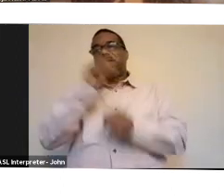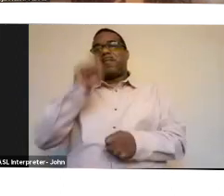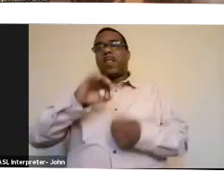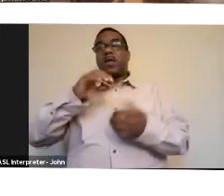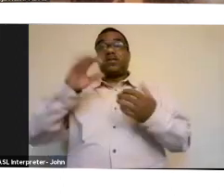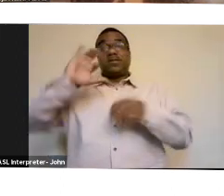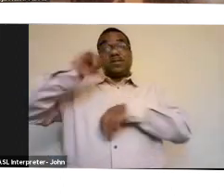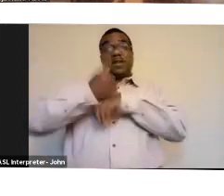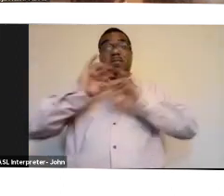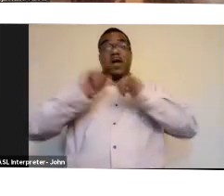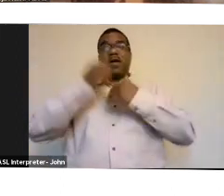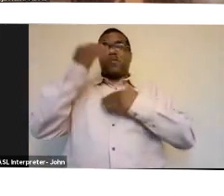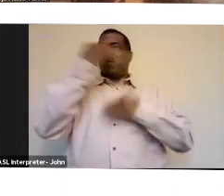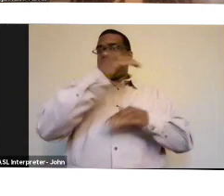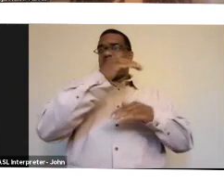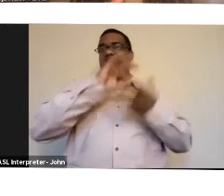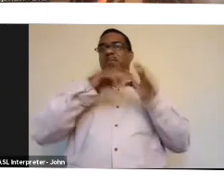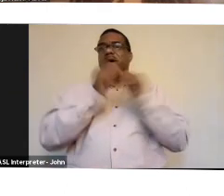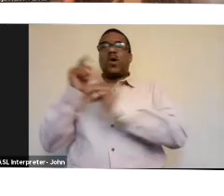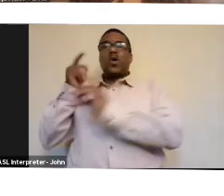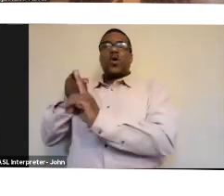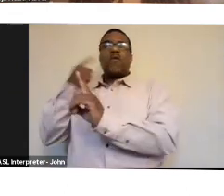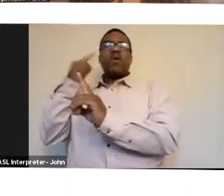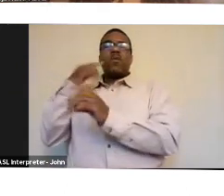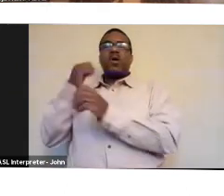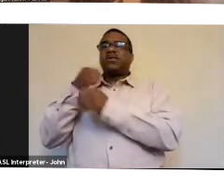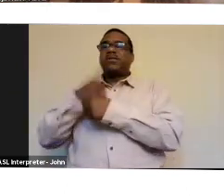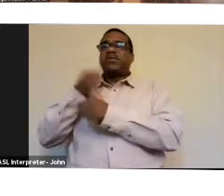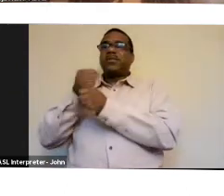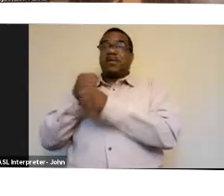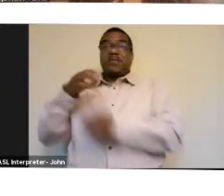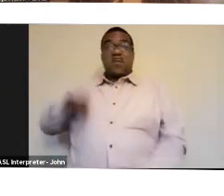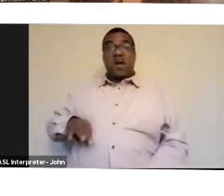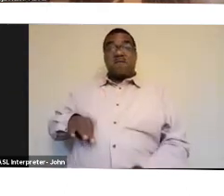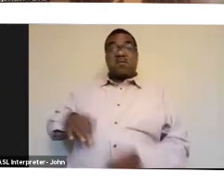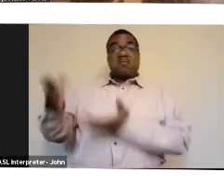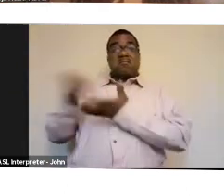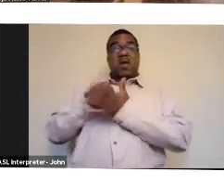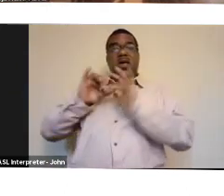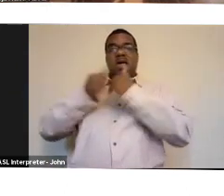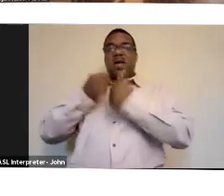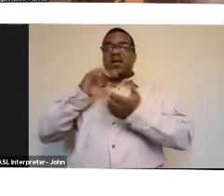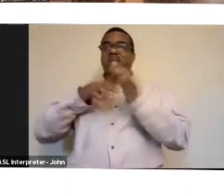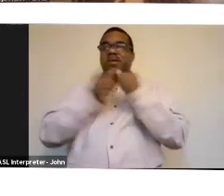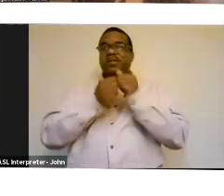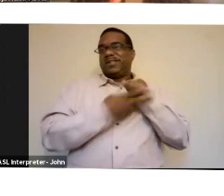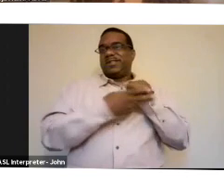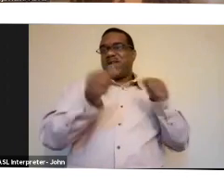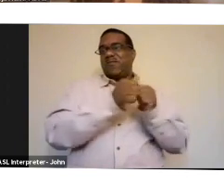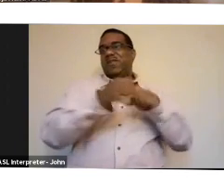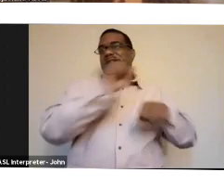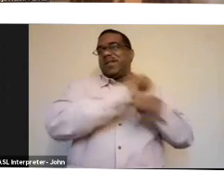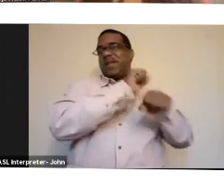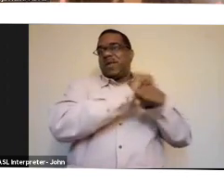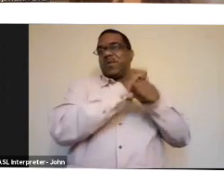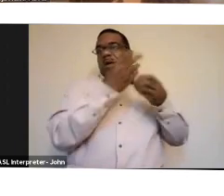scale. The goal should not be to produce as much profit as possible by saving on labor and material costs. So if